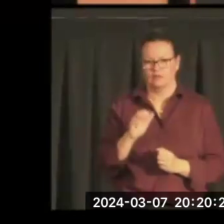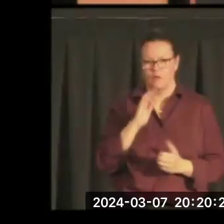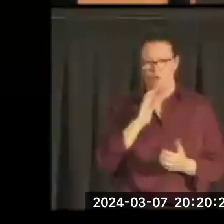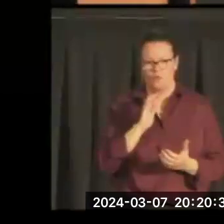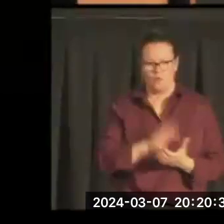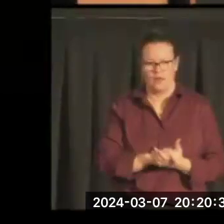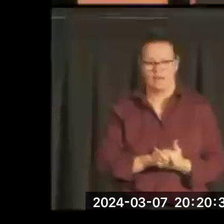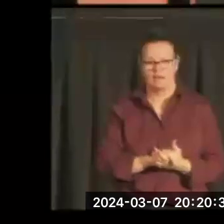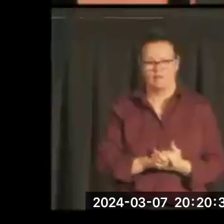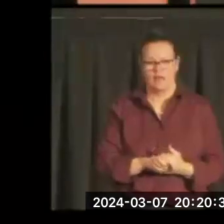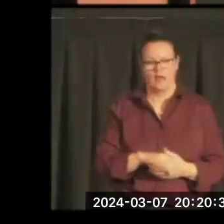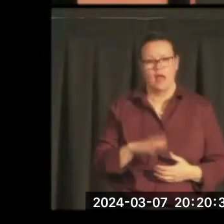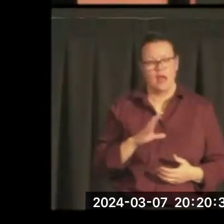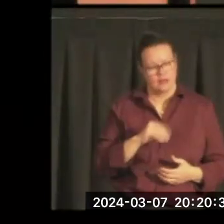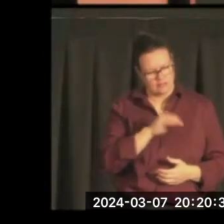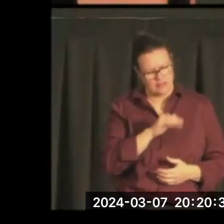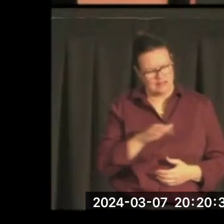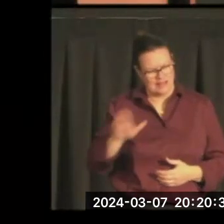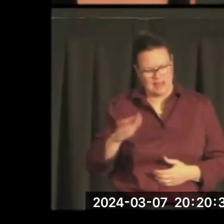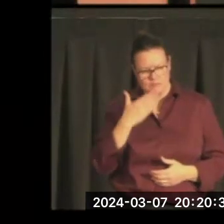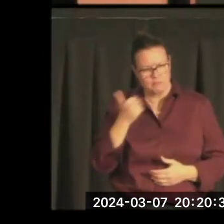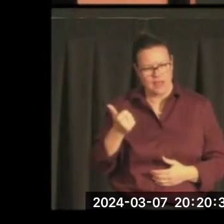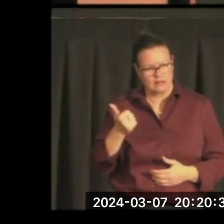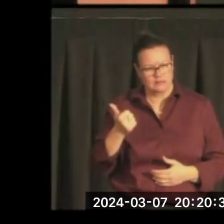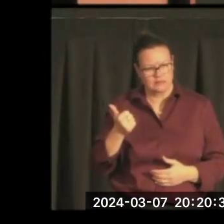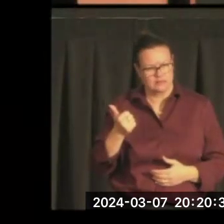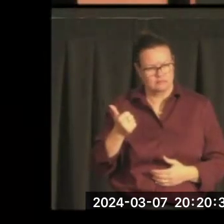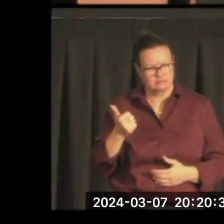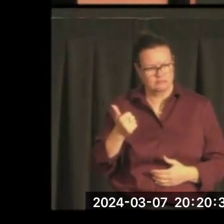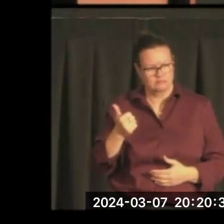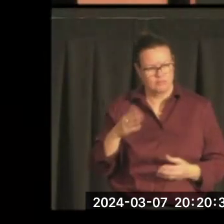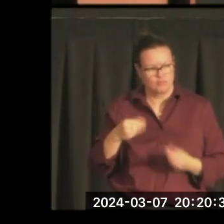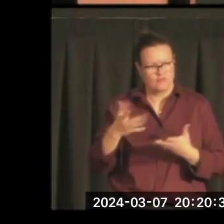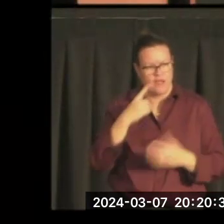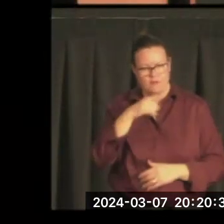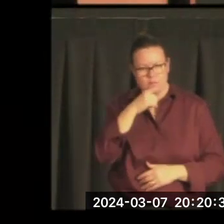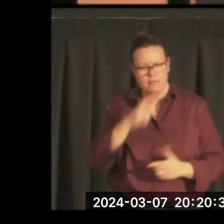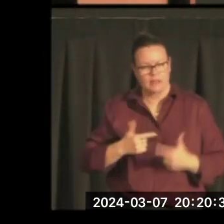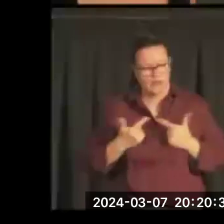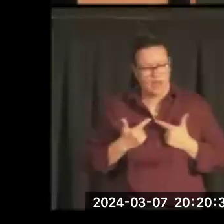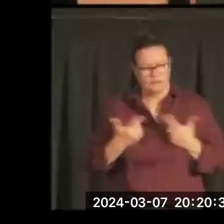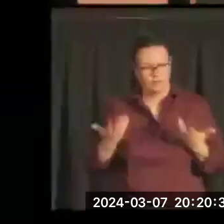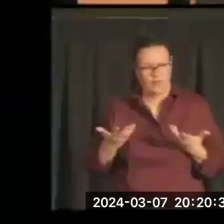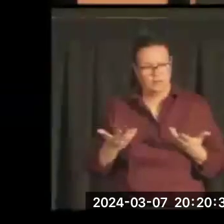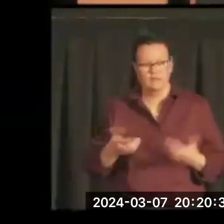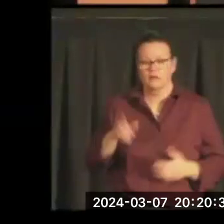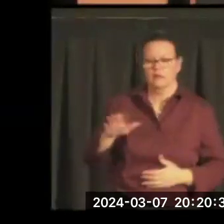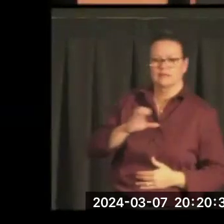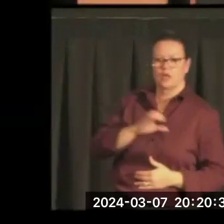life is? Without hesitation, she said, his character. A man who believed in ethics in public affairs.